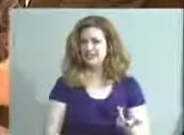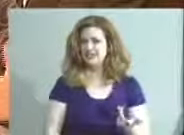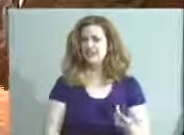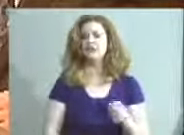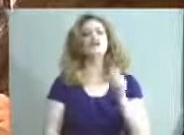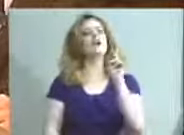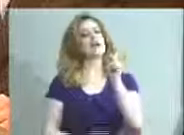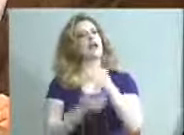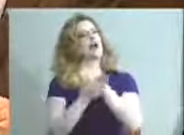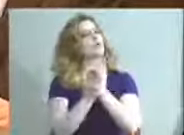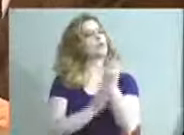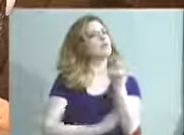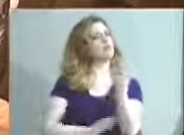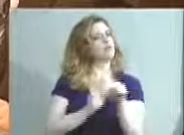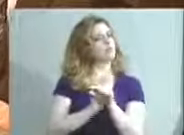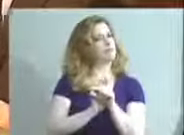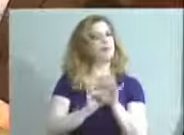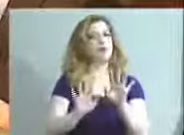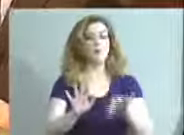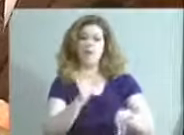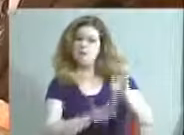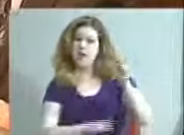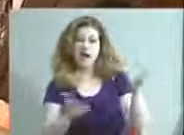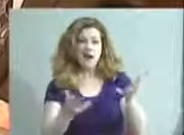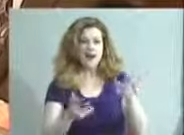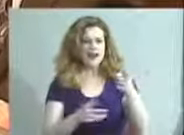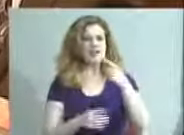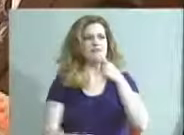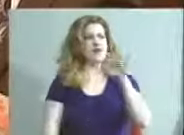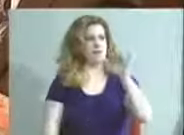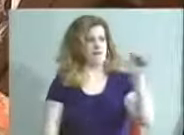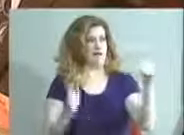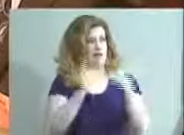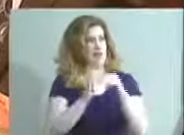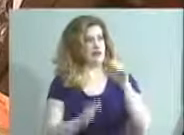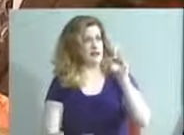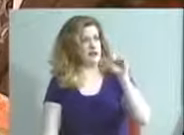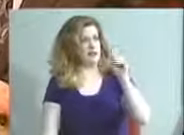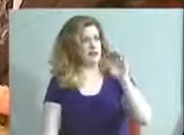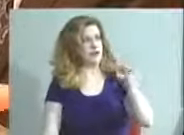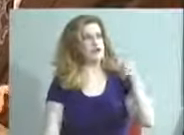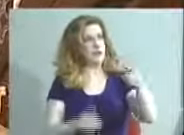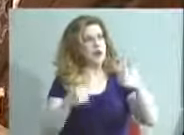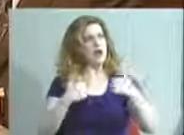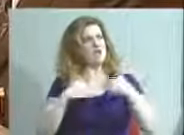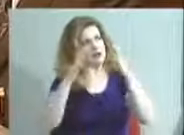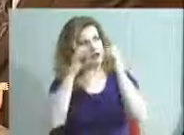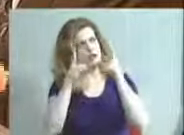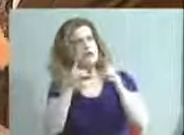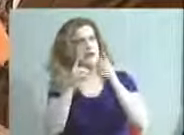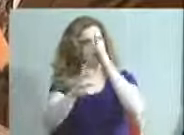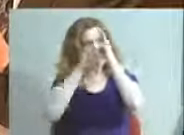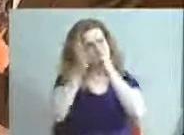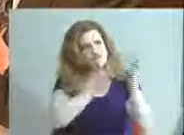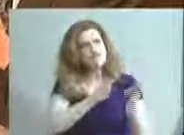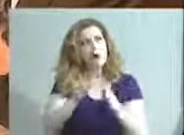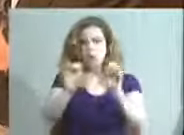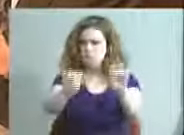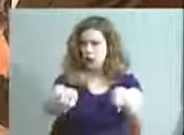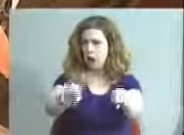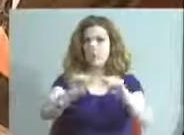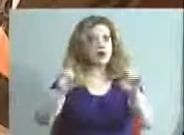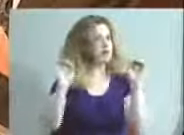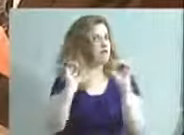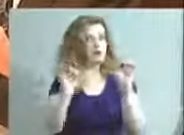What we found here as we went through 55,000 degrees is we can have an educational strategy, but if we don't have an